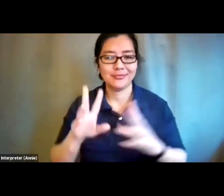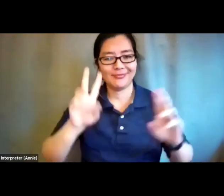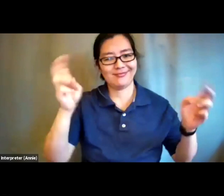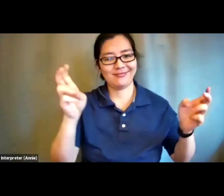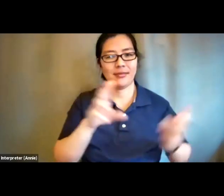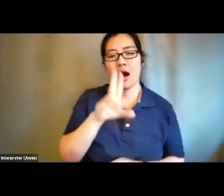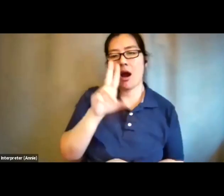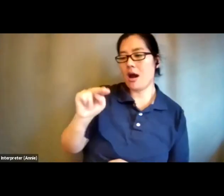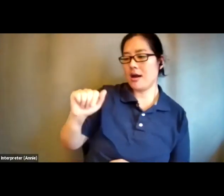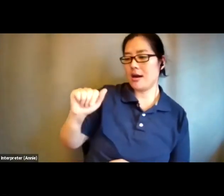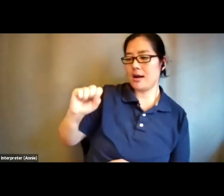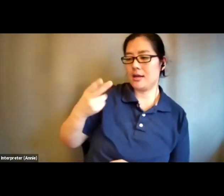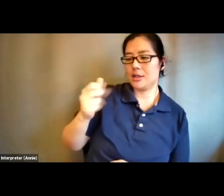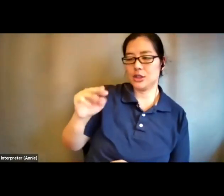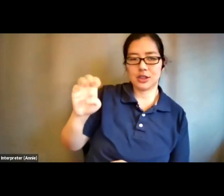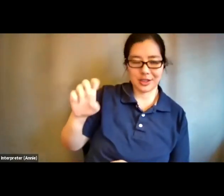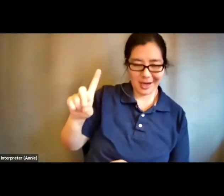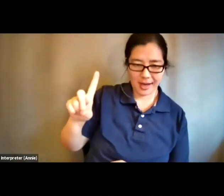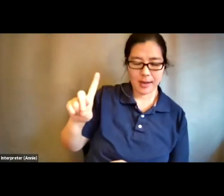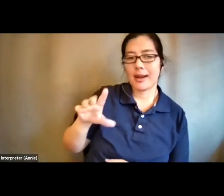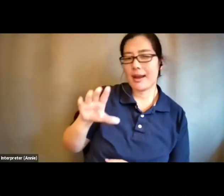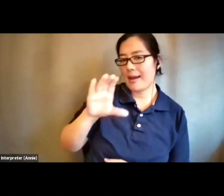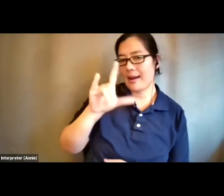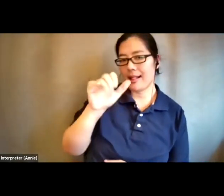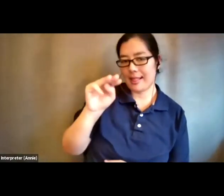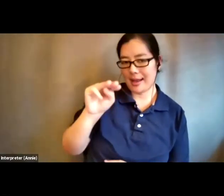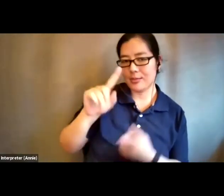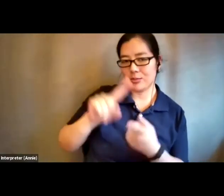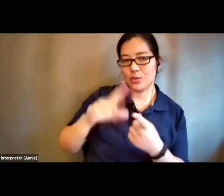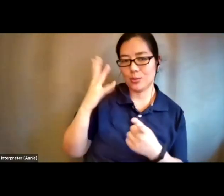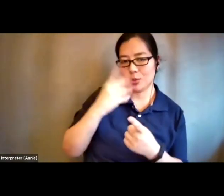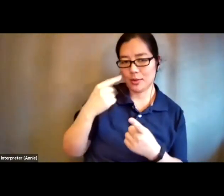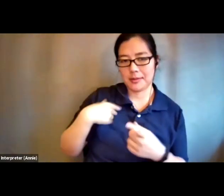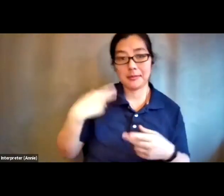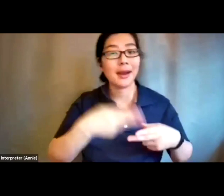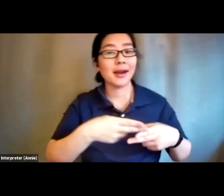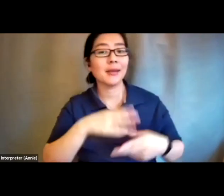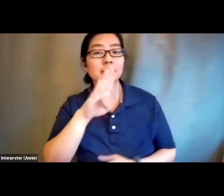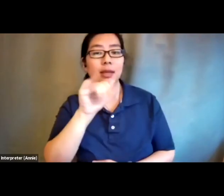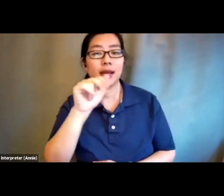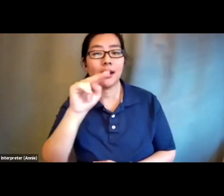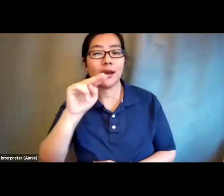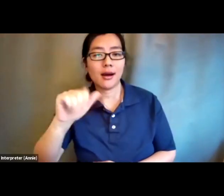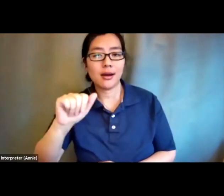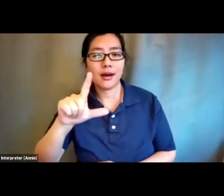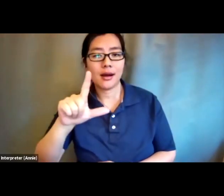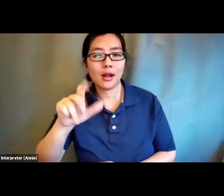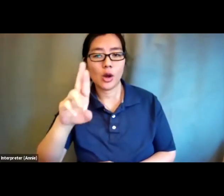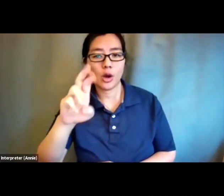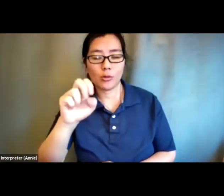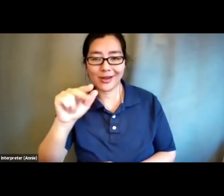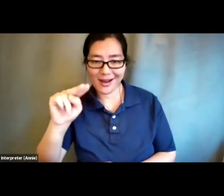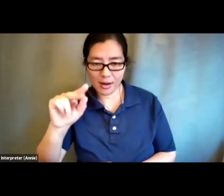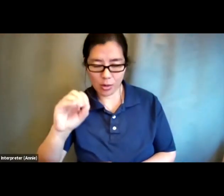sins invalid my name is Bianca Laureano and I am a light-skinned afro-latina